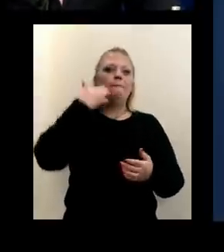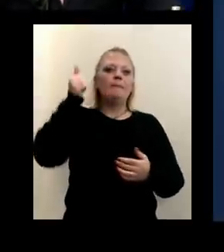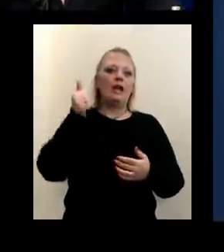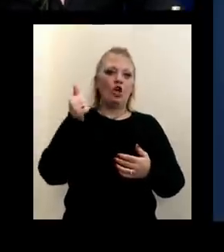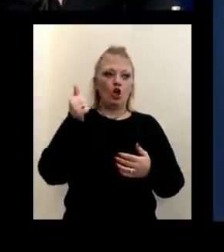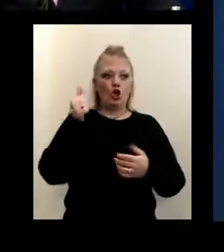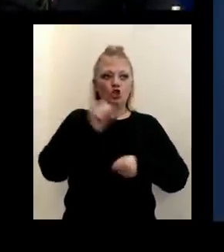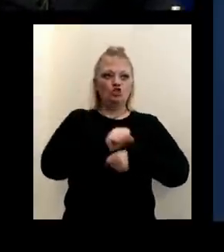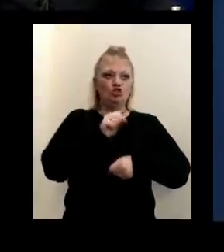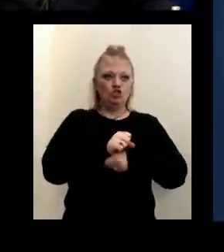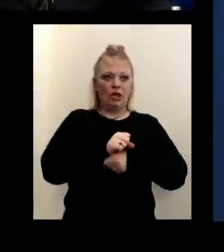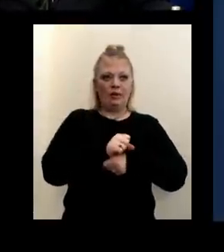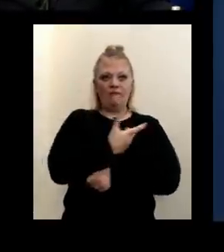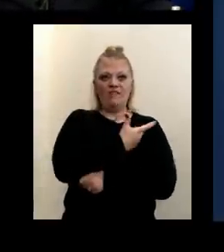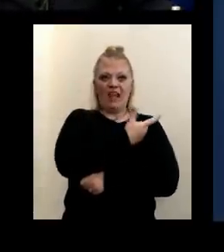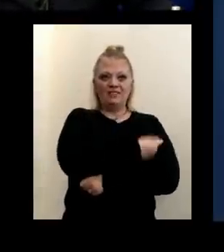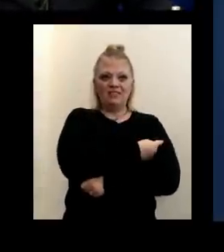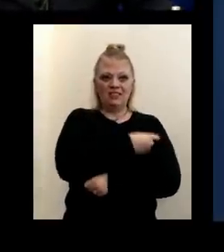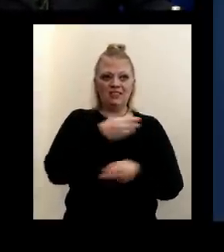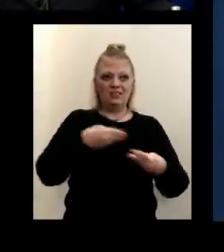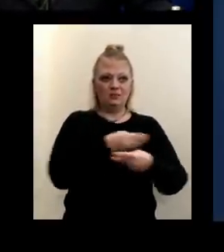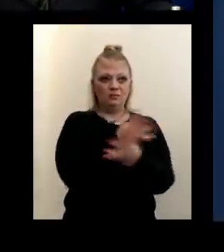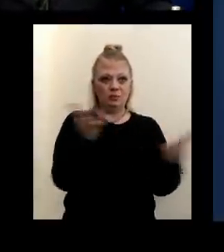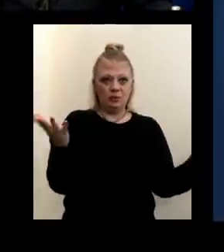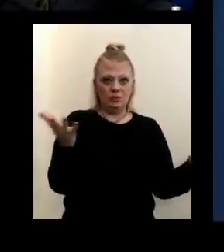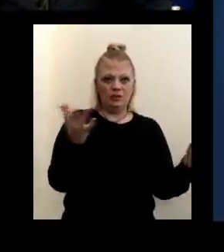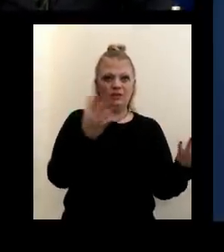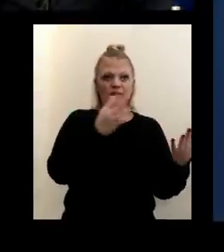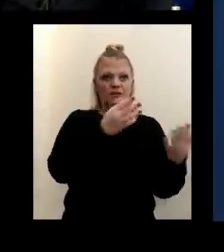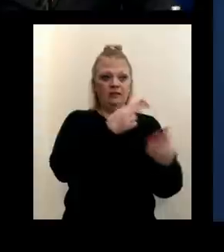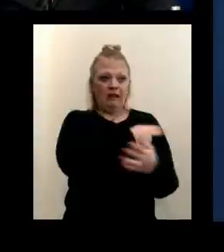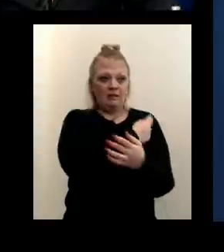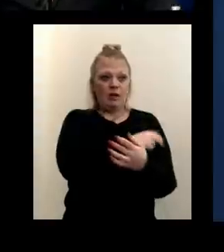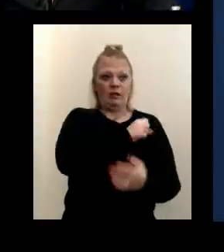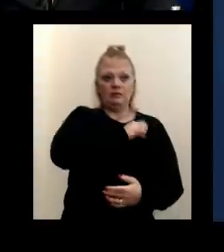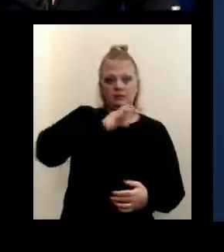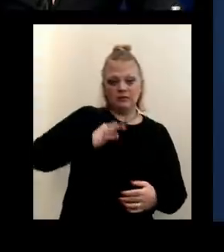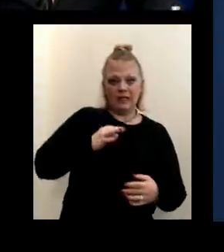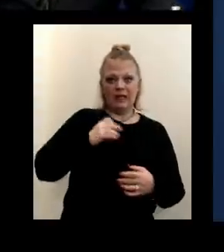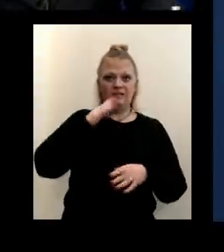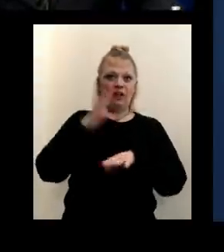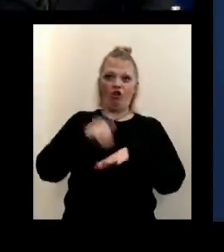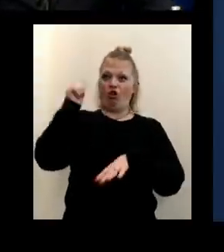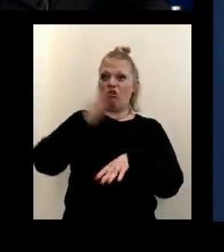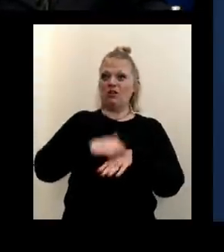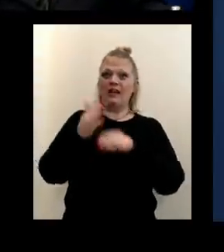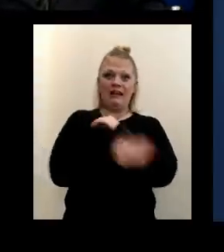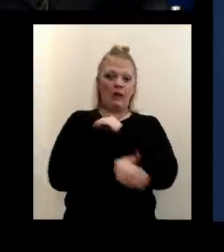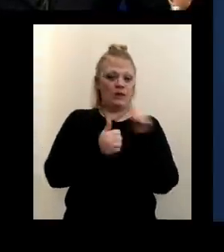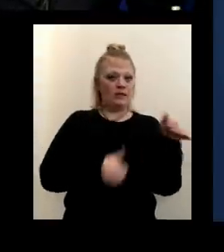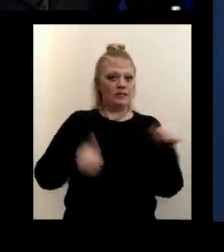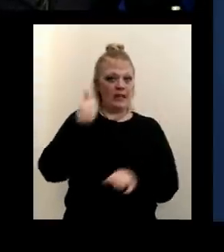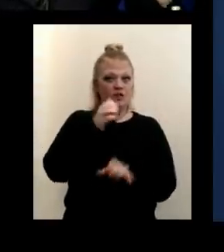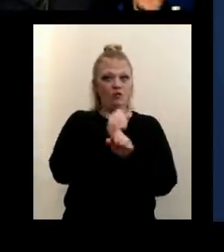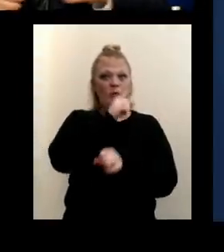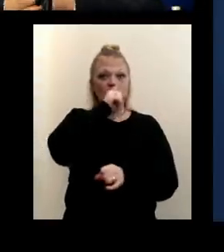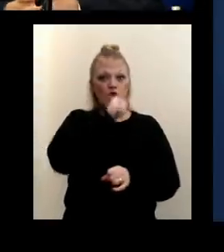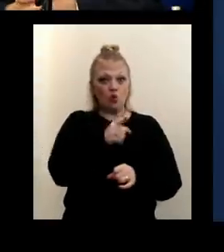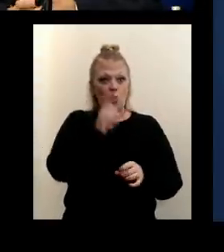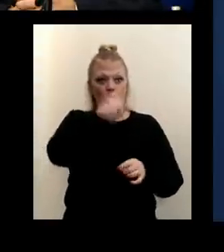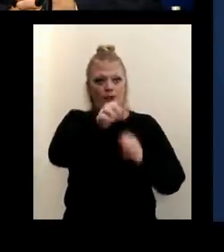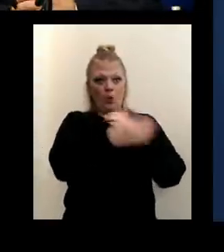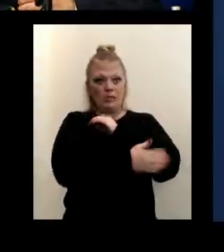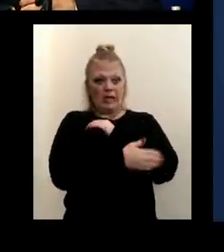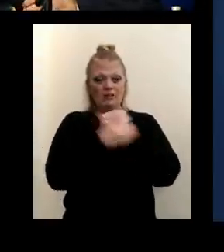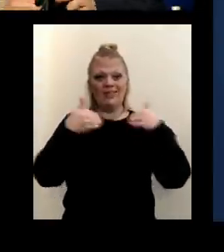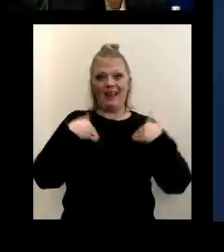getting vaccines out from hospitals to their staff and others. And he called on county executives to ensure that those counties that